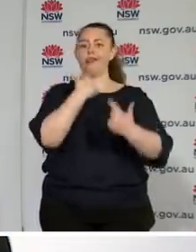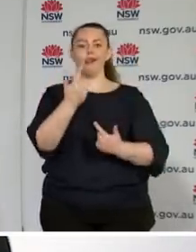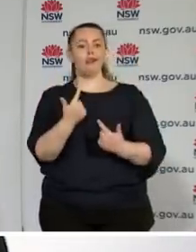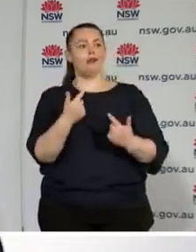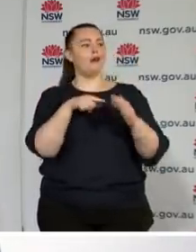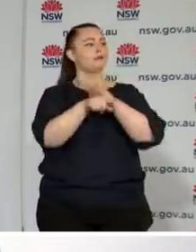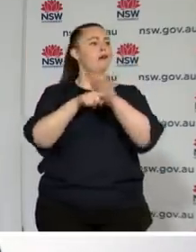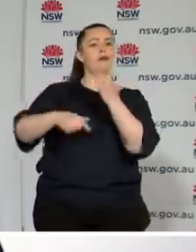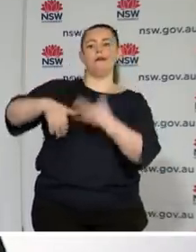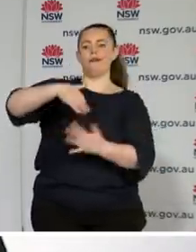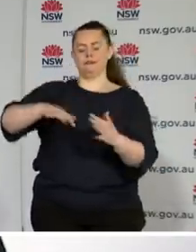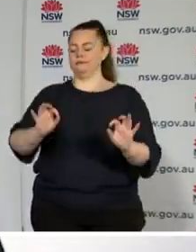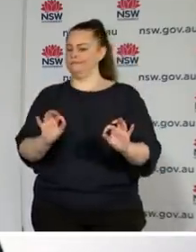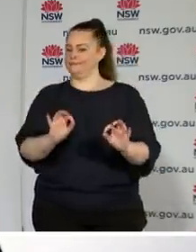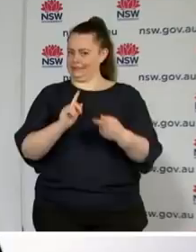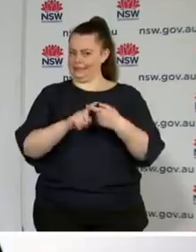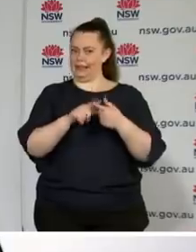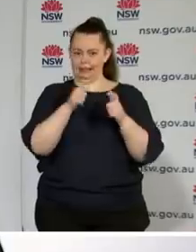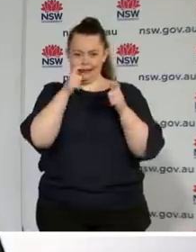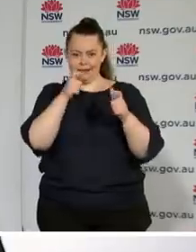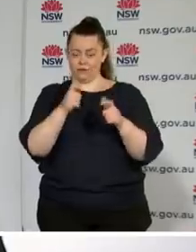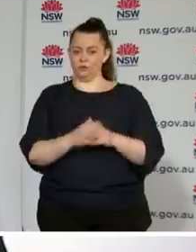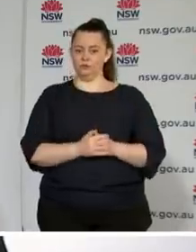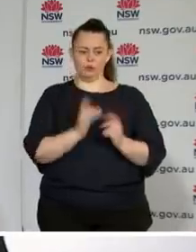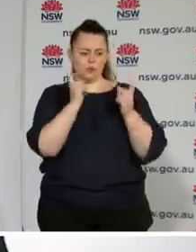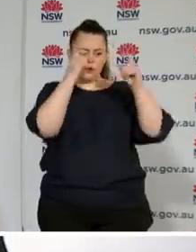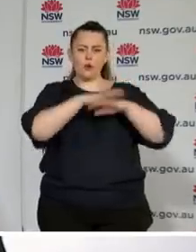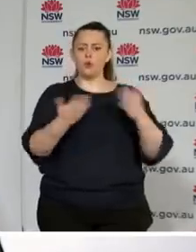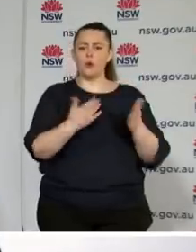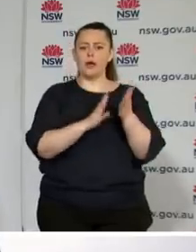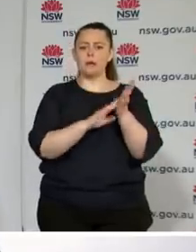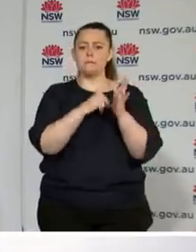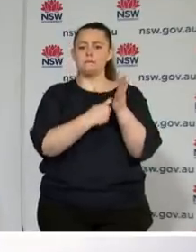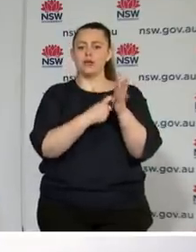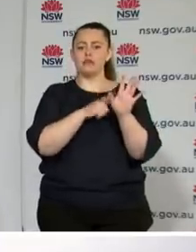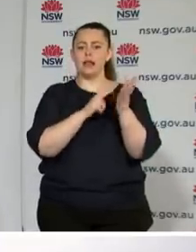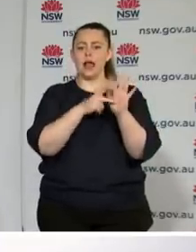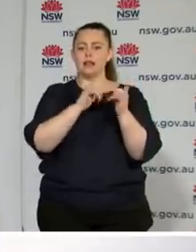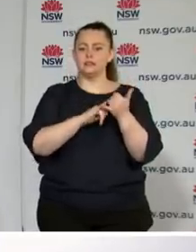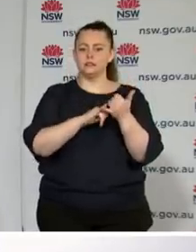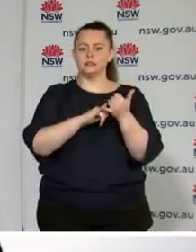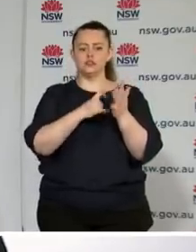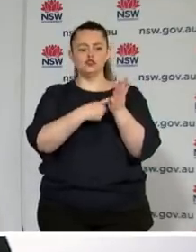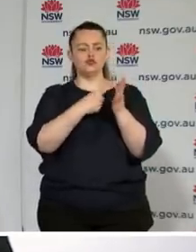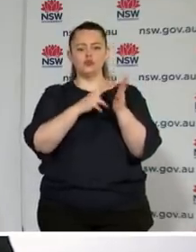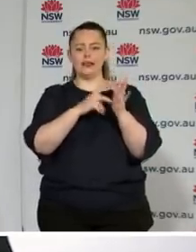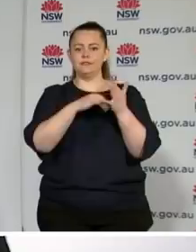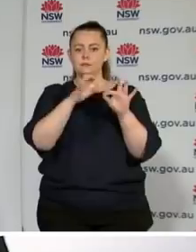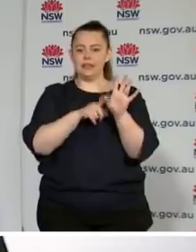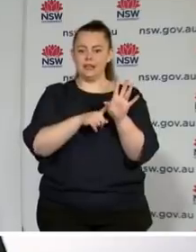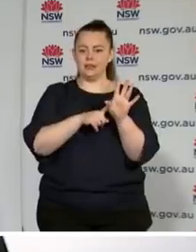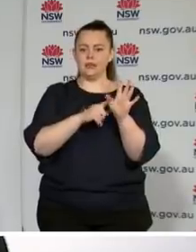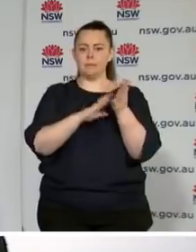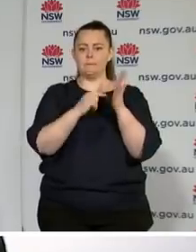seeing some concerns around Maryland, Bankstown, Lamea, Reesby, Fairfield, Woodbury, Mount Druitt,